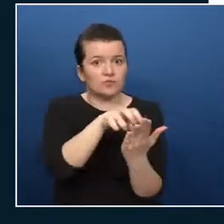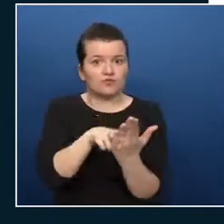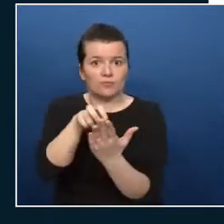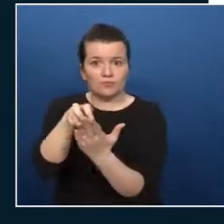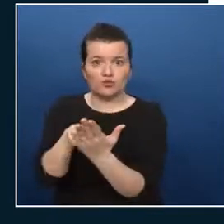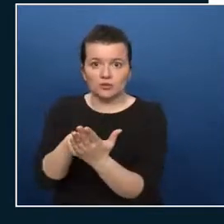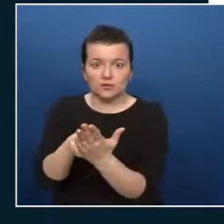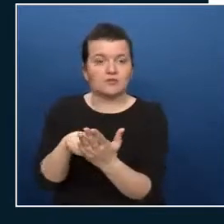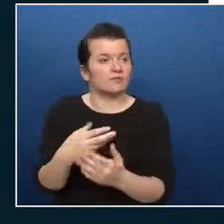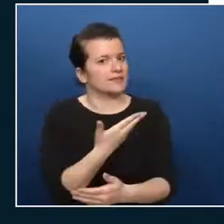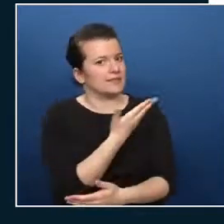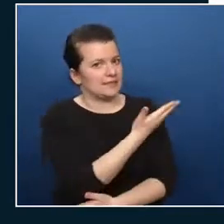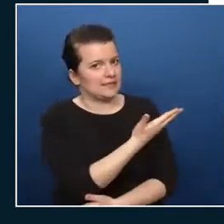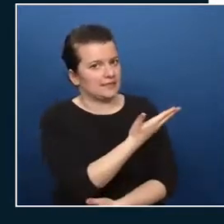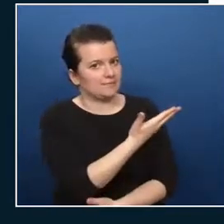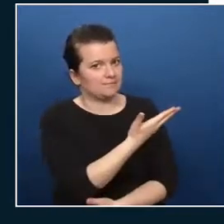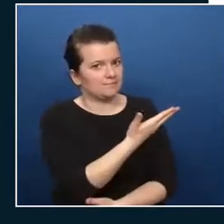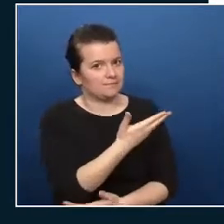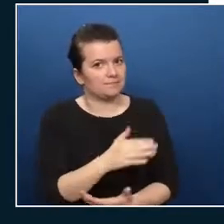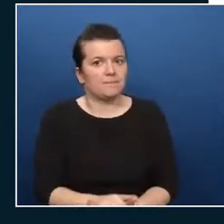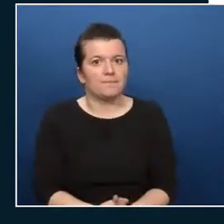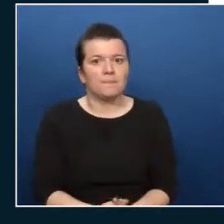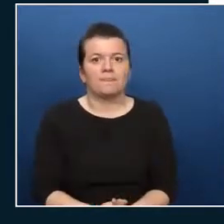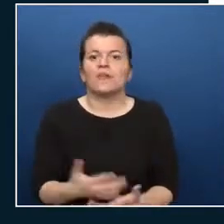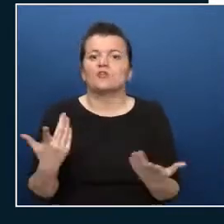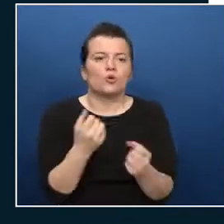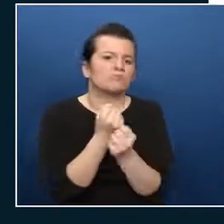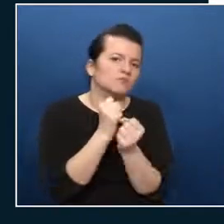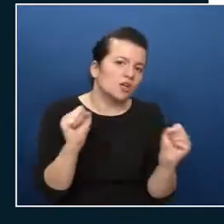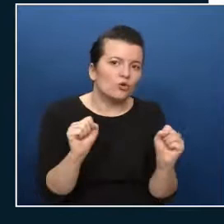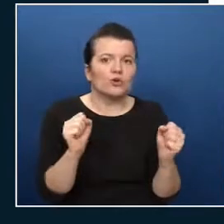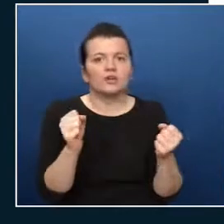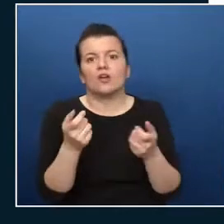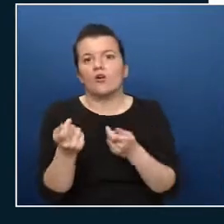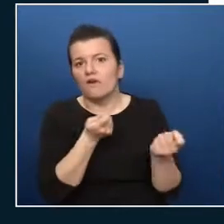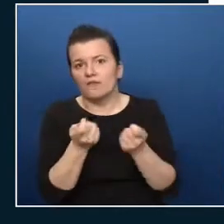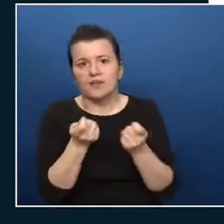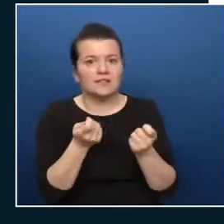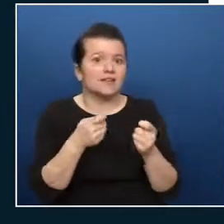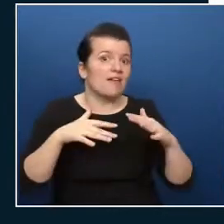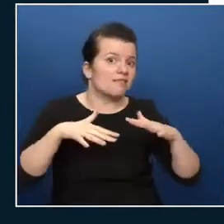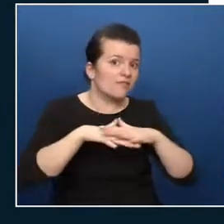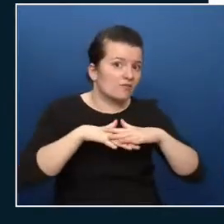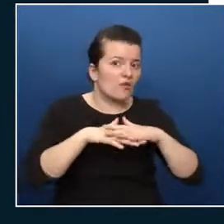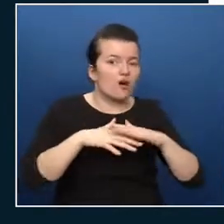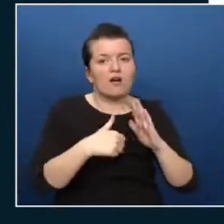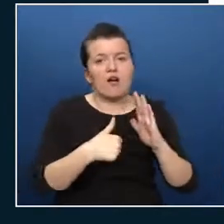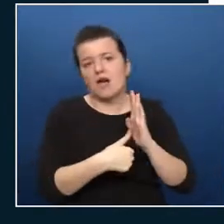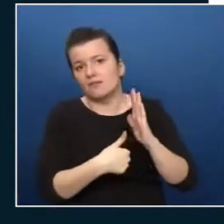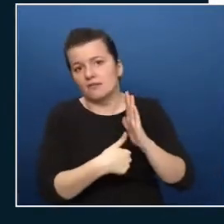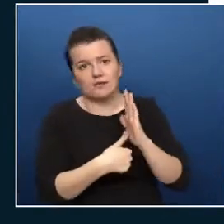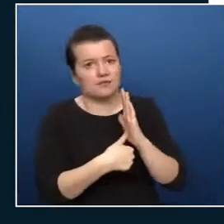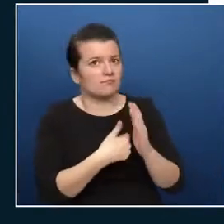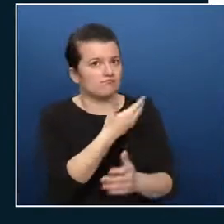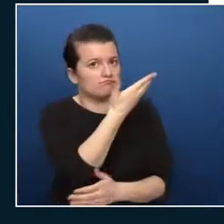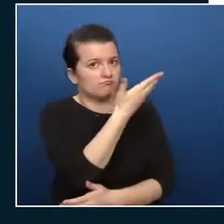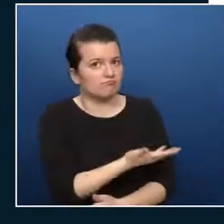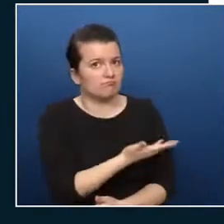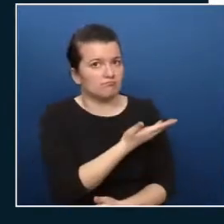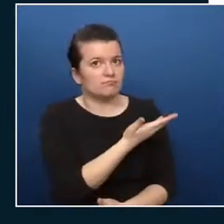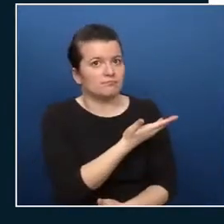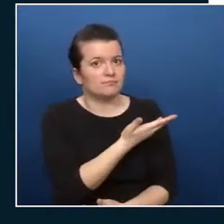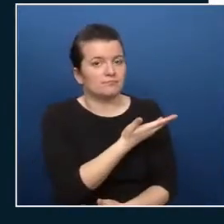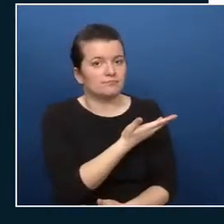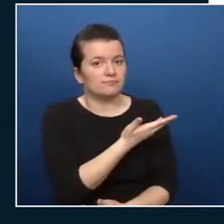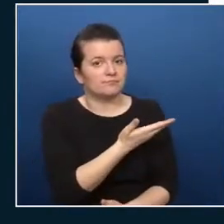it includes security governance networking and identity by default so they take all required